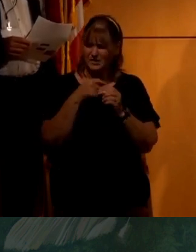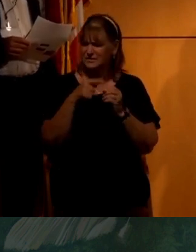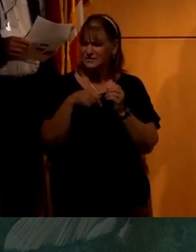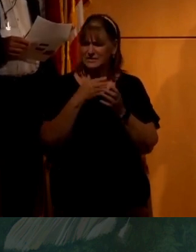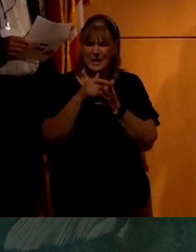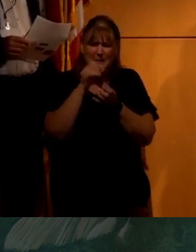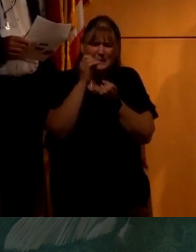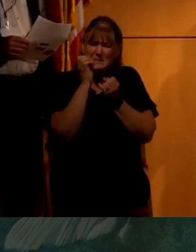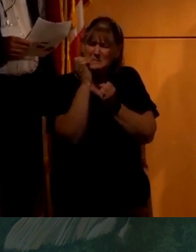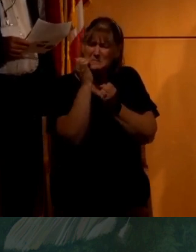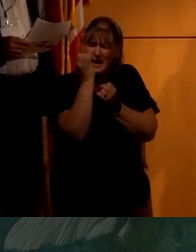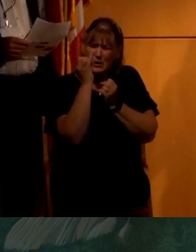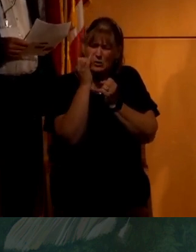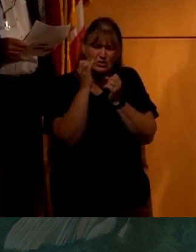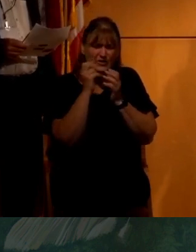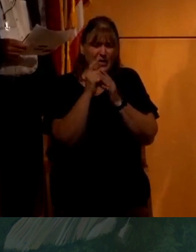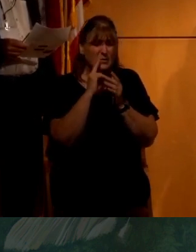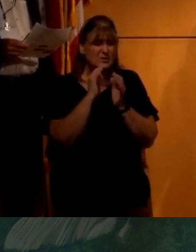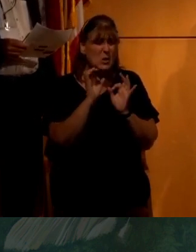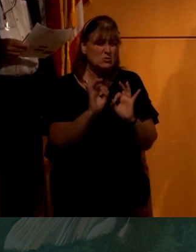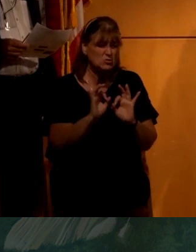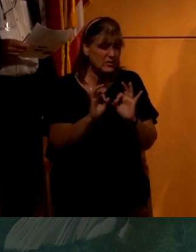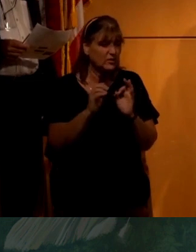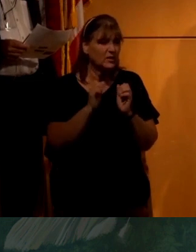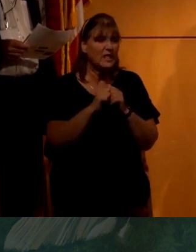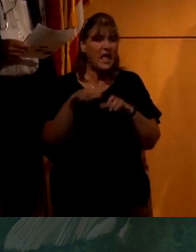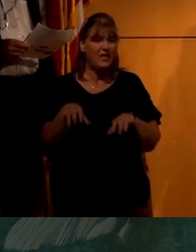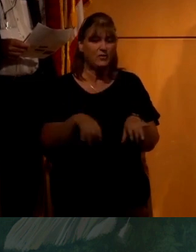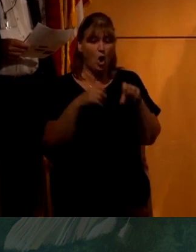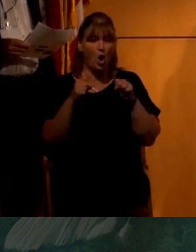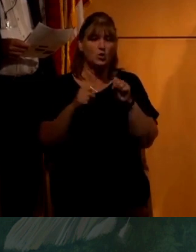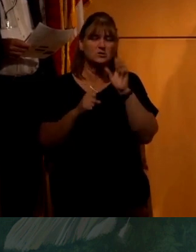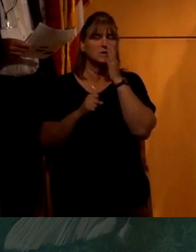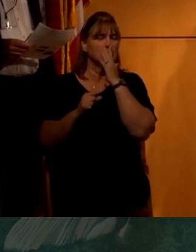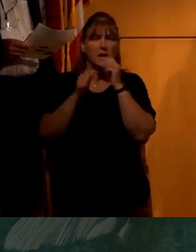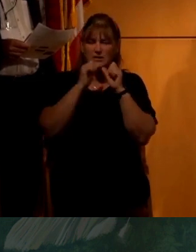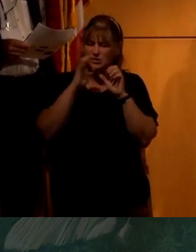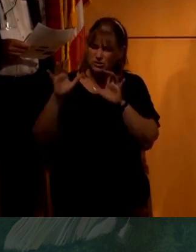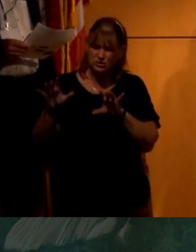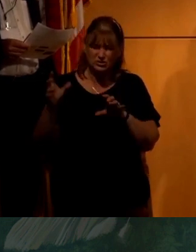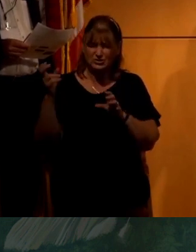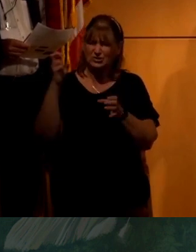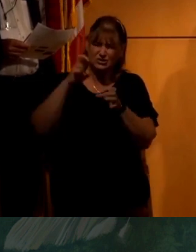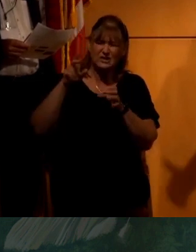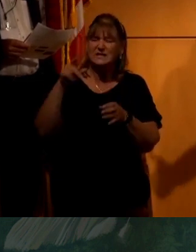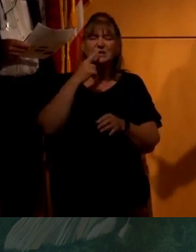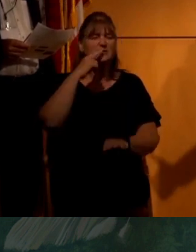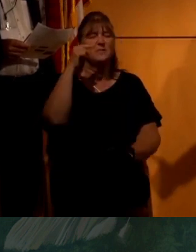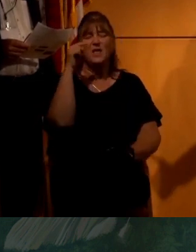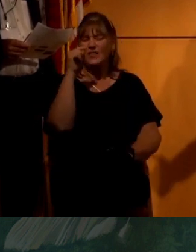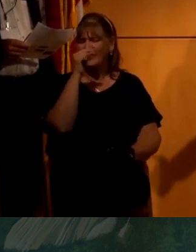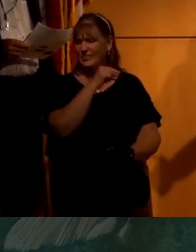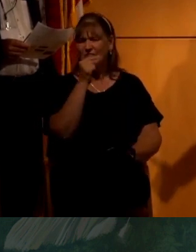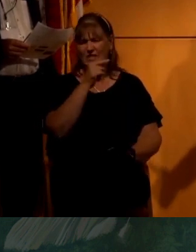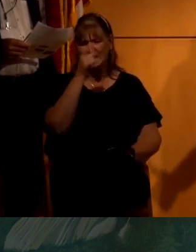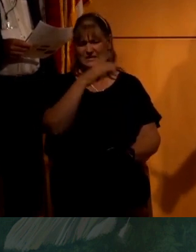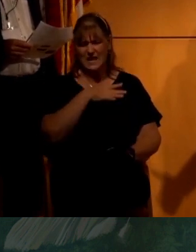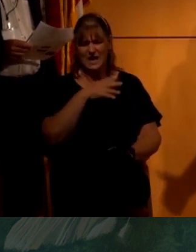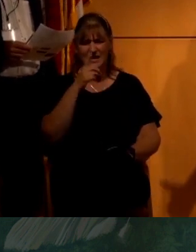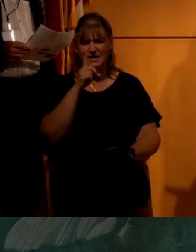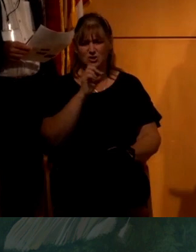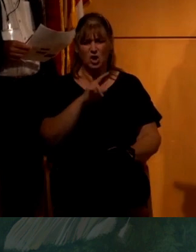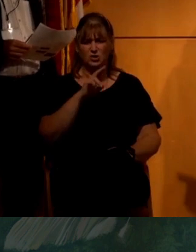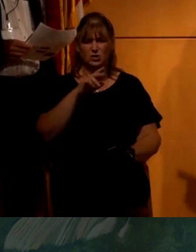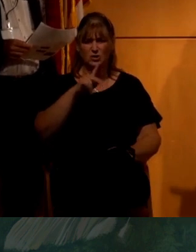minutia that was so trivial. And the host bless him jumped in and said, listen, this guy, Dr.